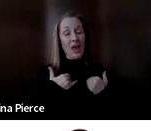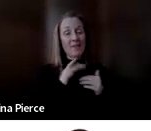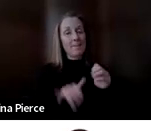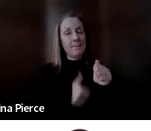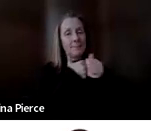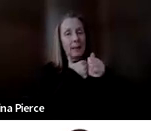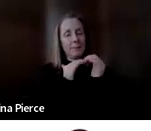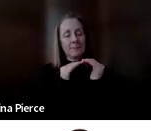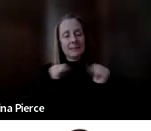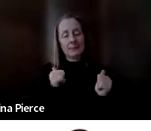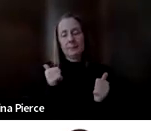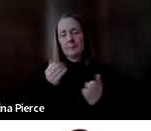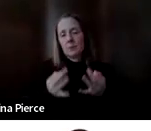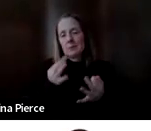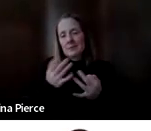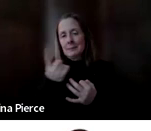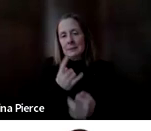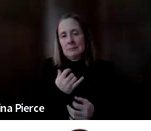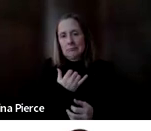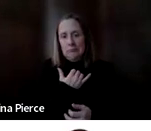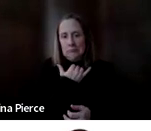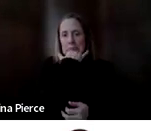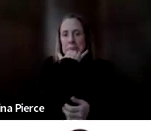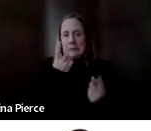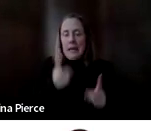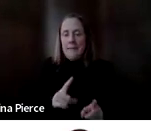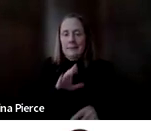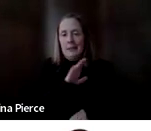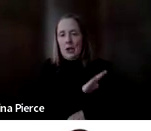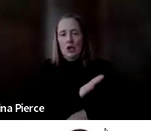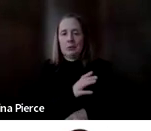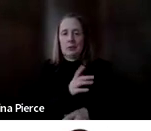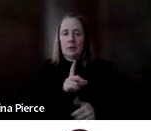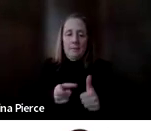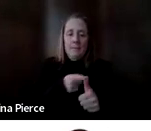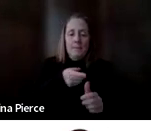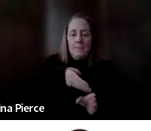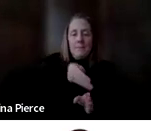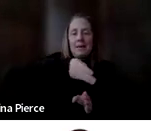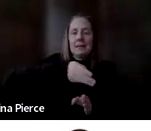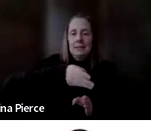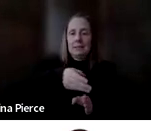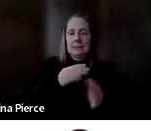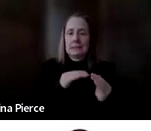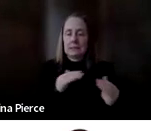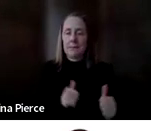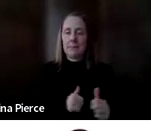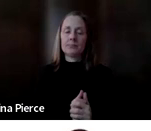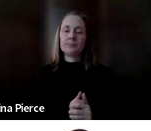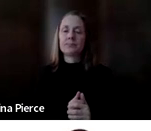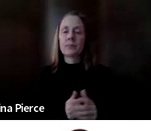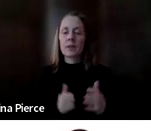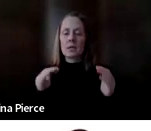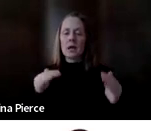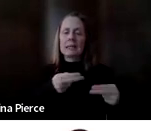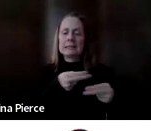if something happens to their main modality. On this slide I have a picture of an adult holding